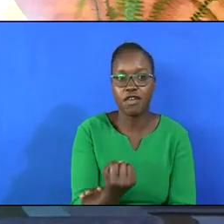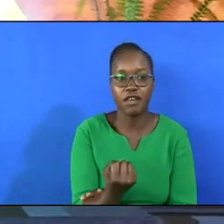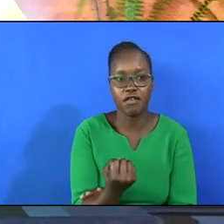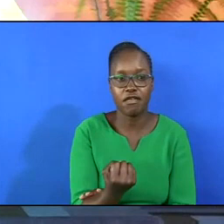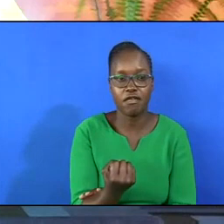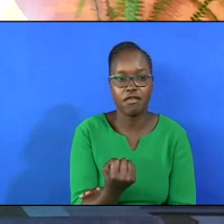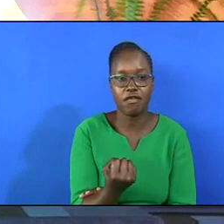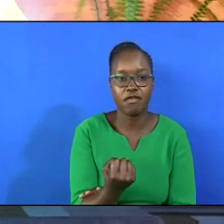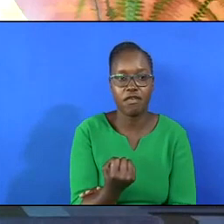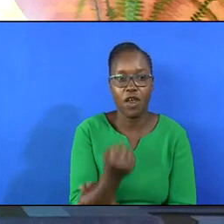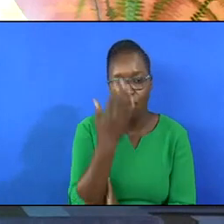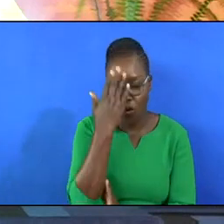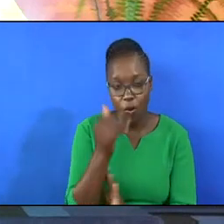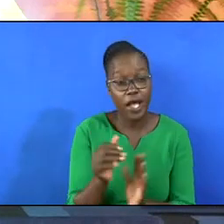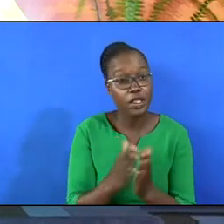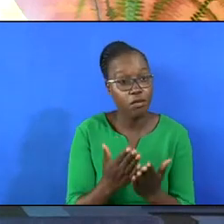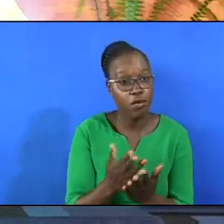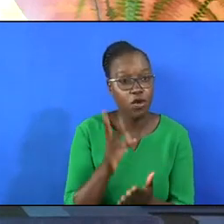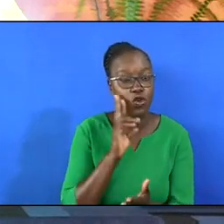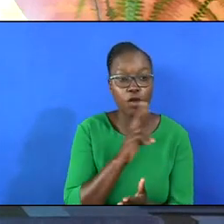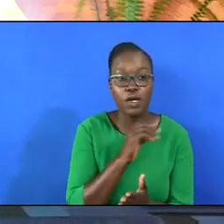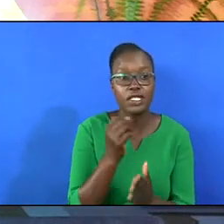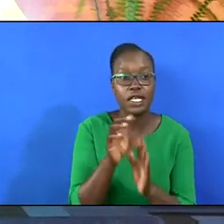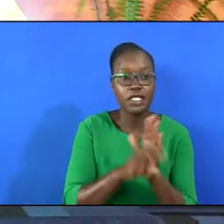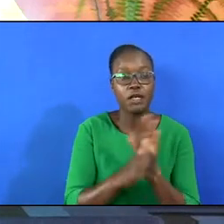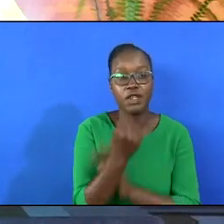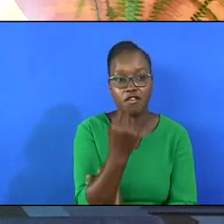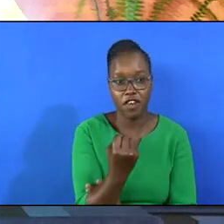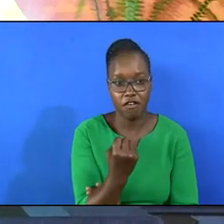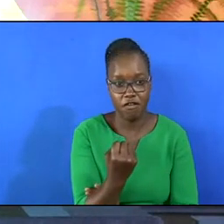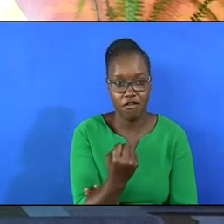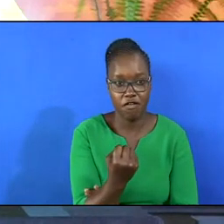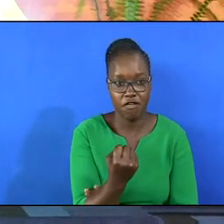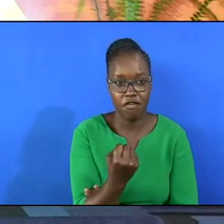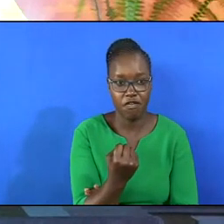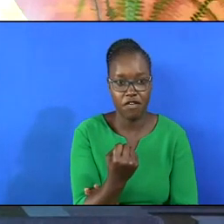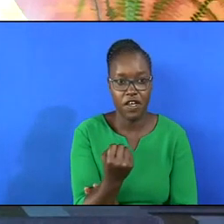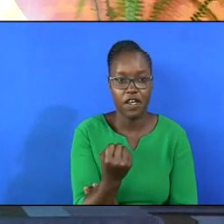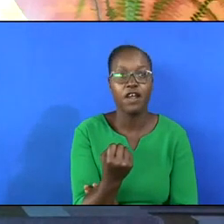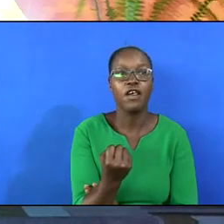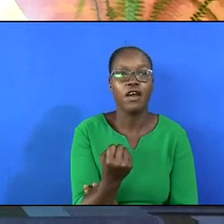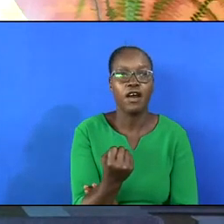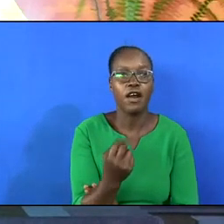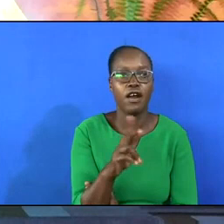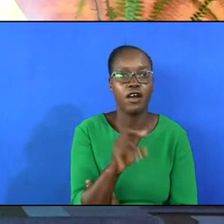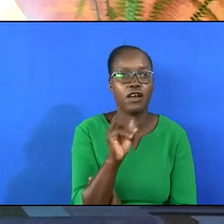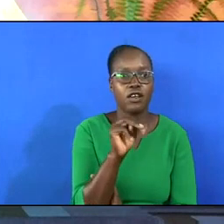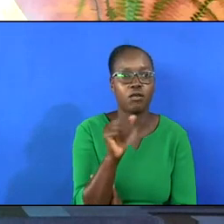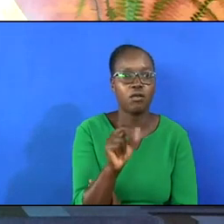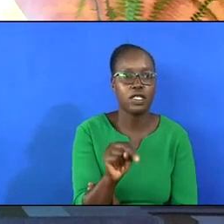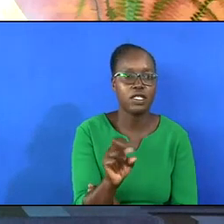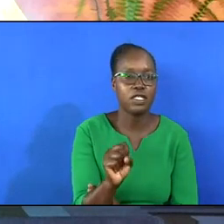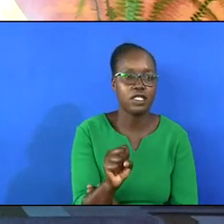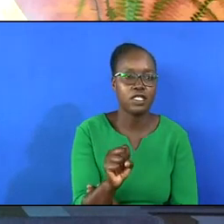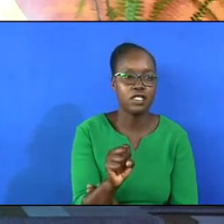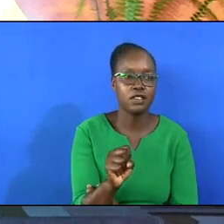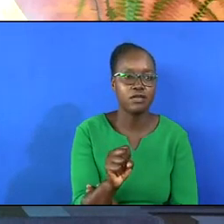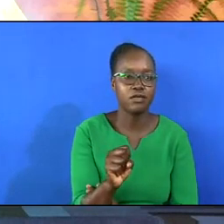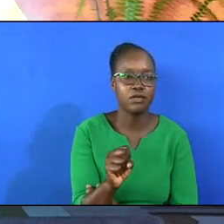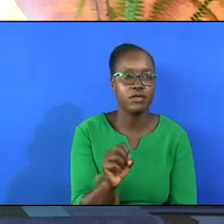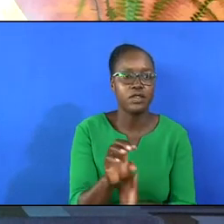taking Romans is because it was our key text came from chapter 5.